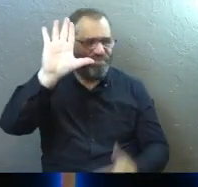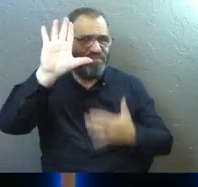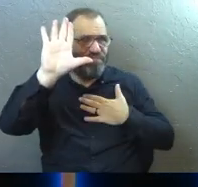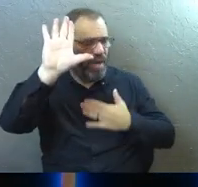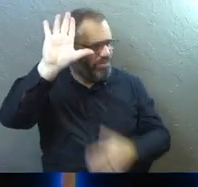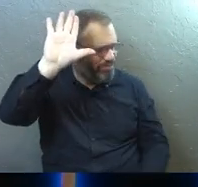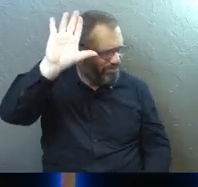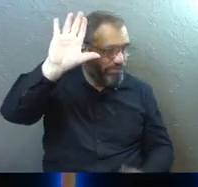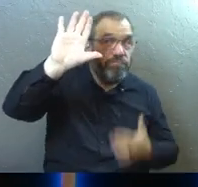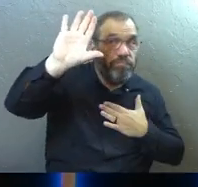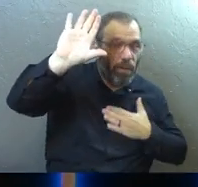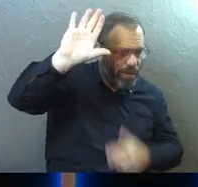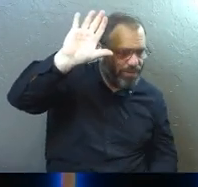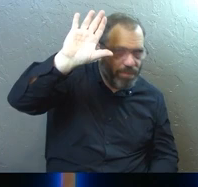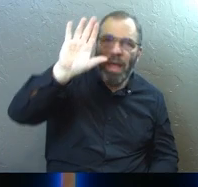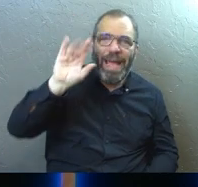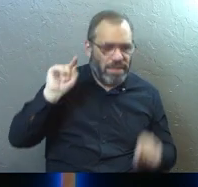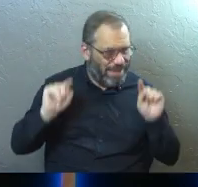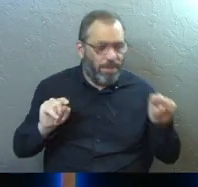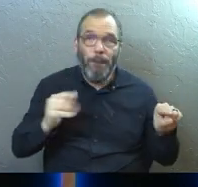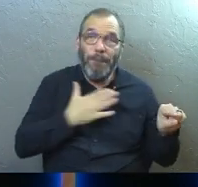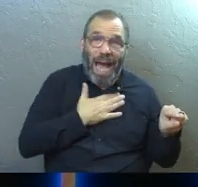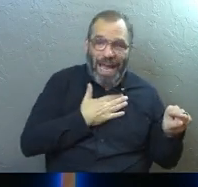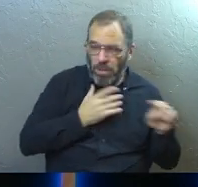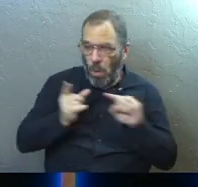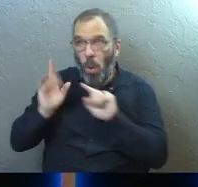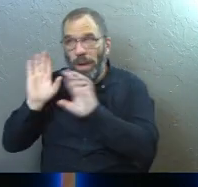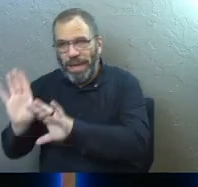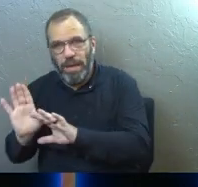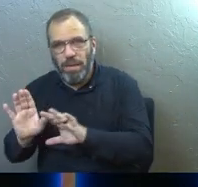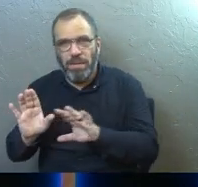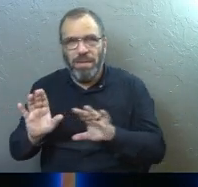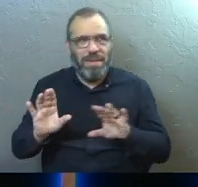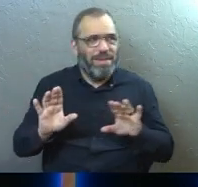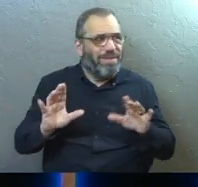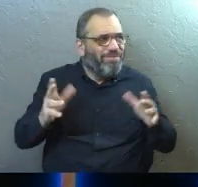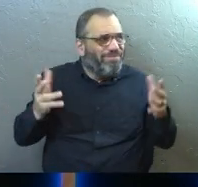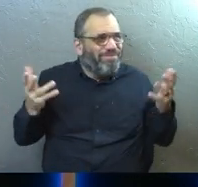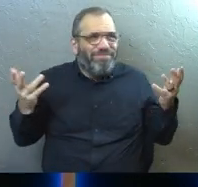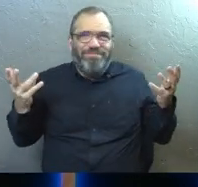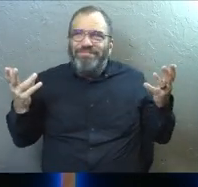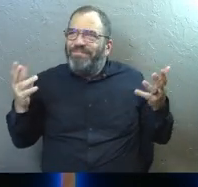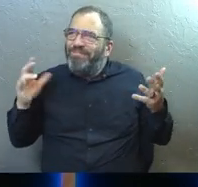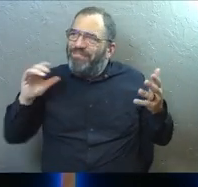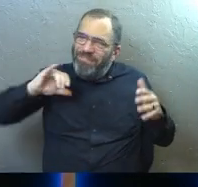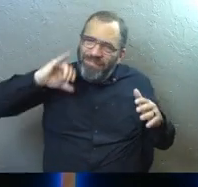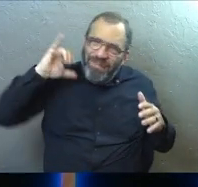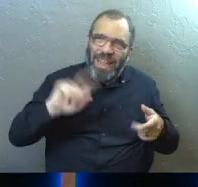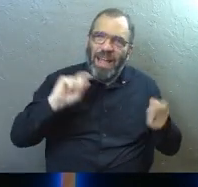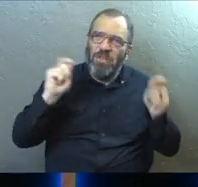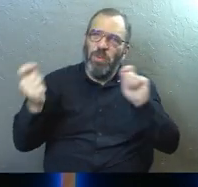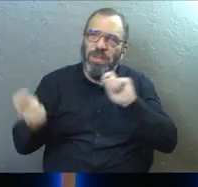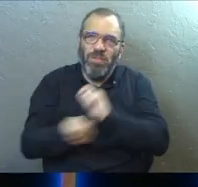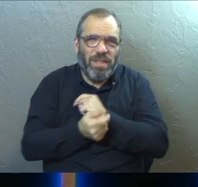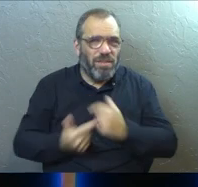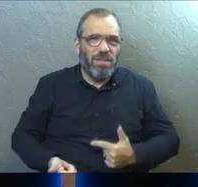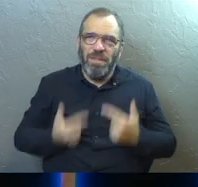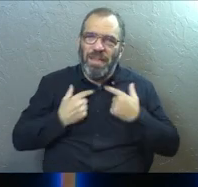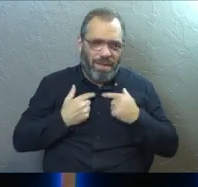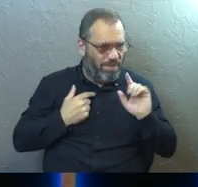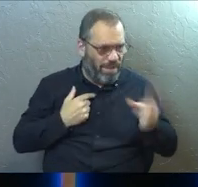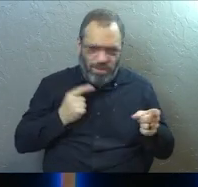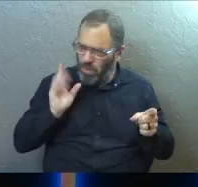Or I'm the one who's in charge. And that's fundamentally what changes a life.